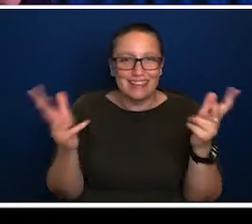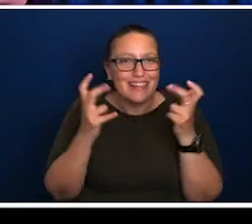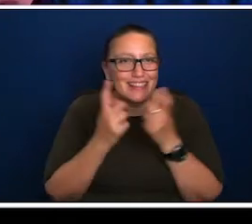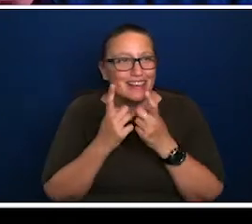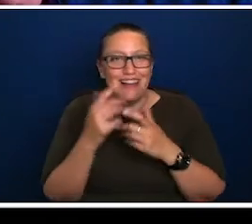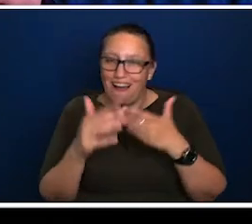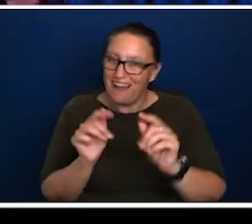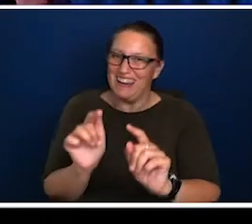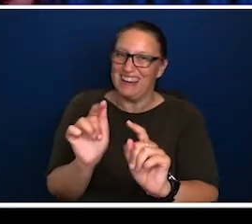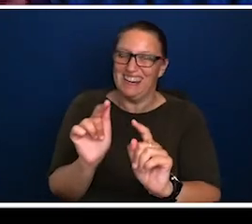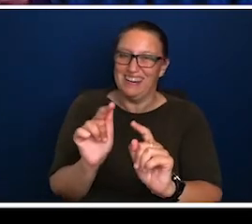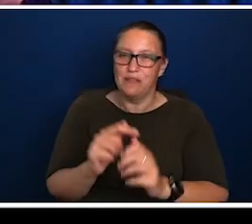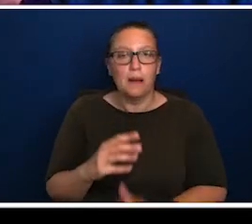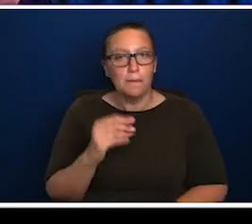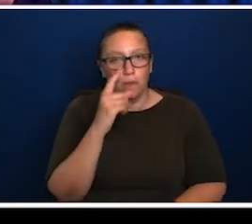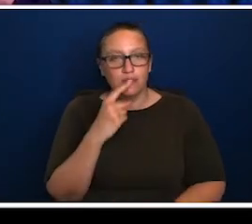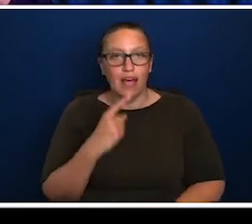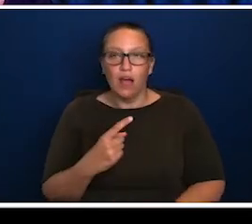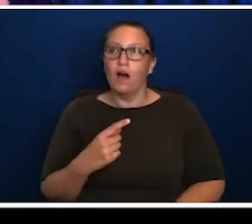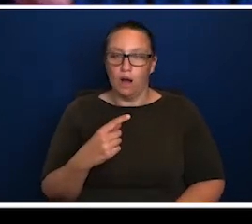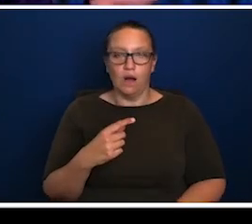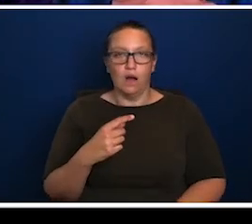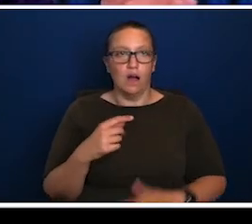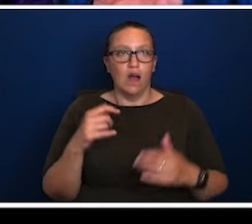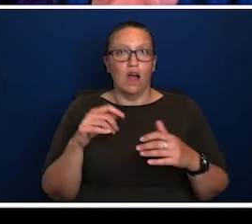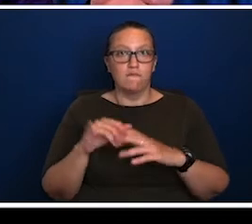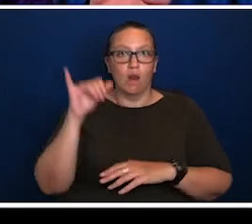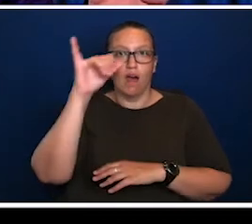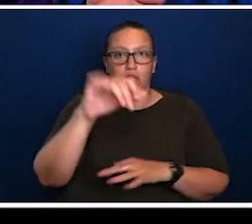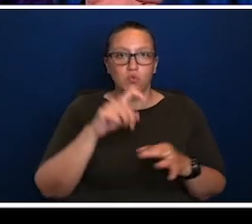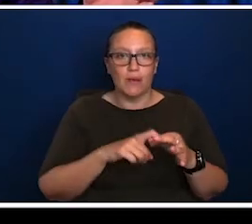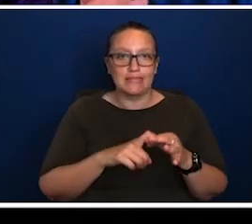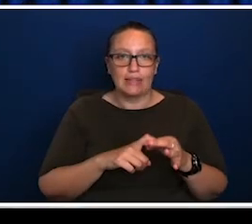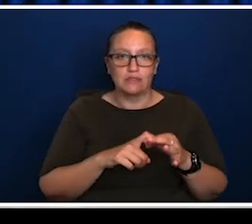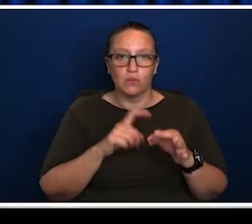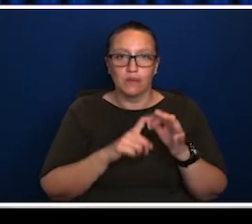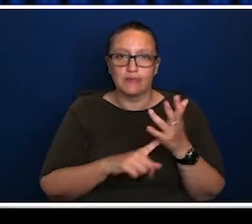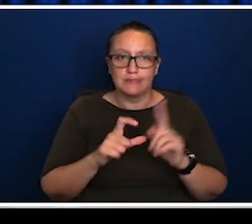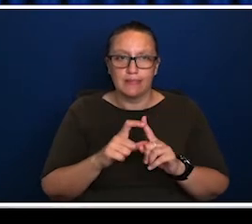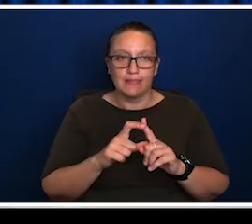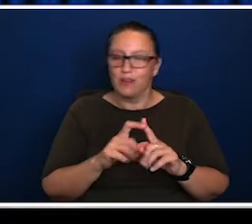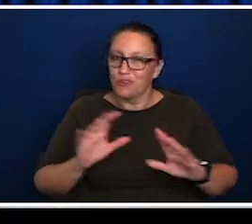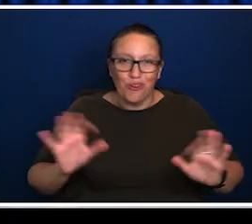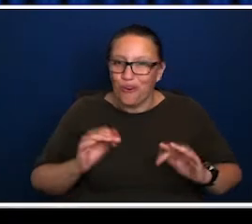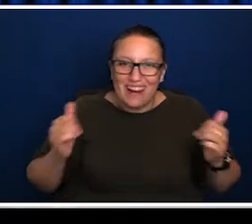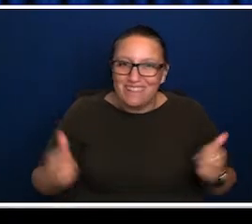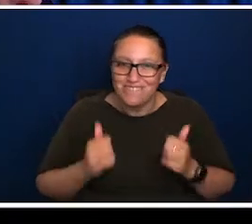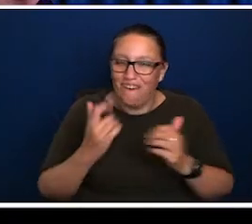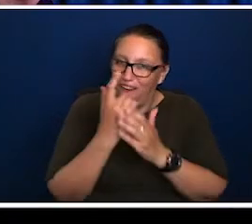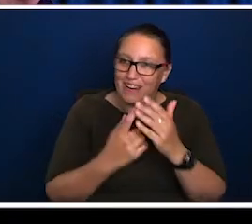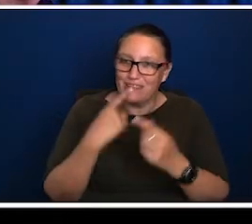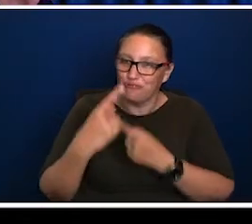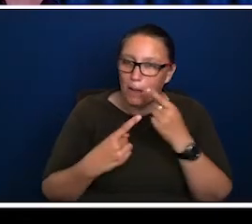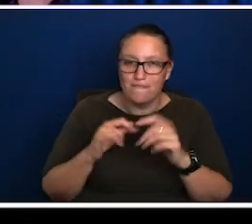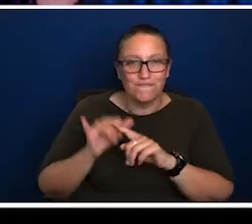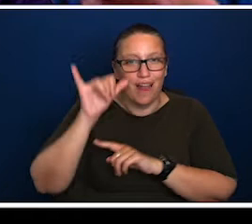but again, in a sense, the media will frame it as, you know, crossing the border to Queensland. So there's a, there's a, there's a mindset